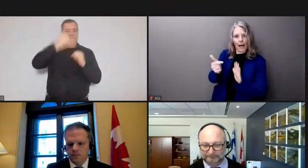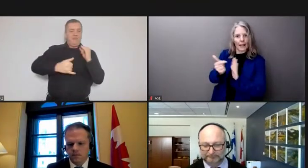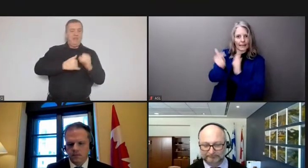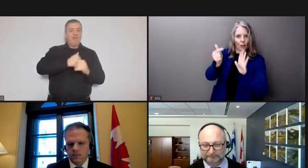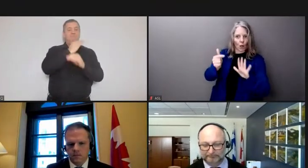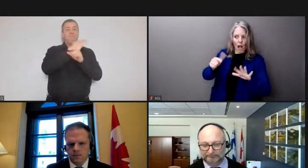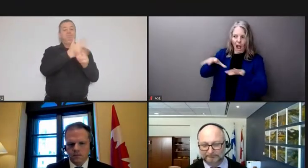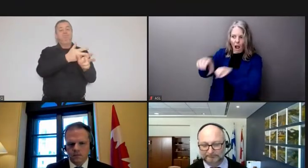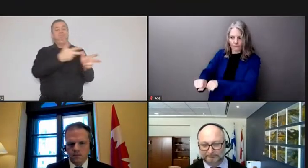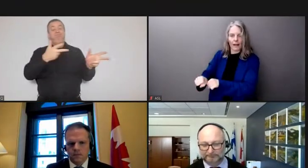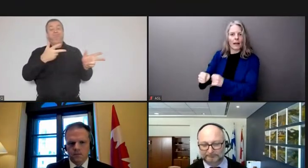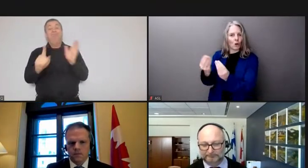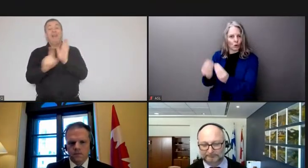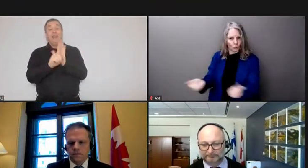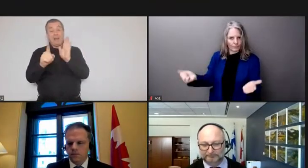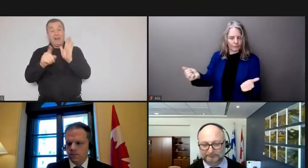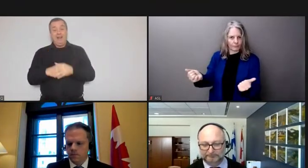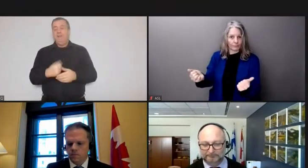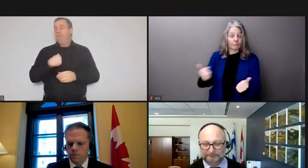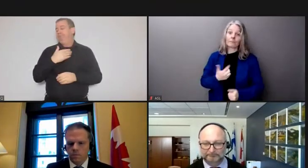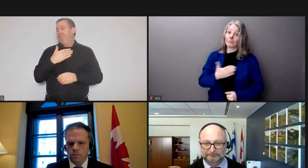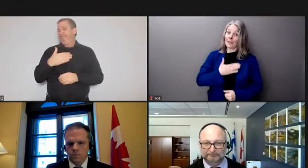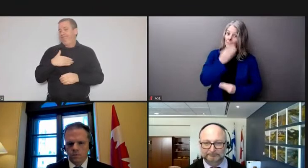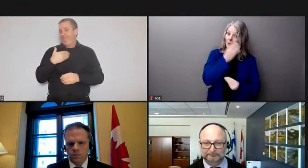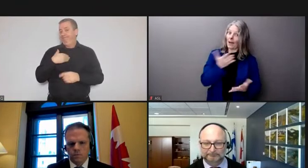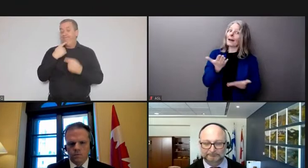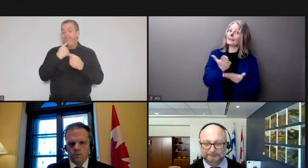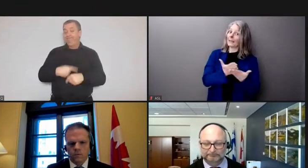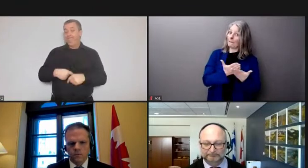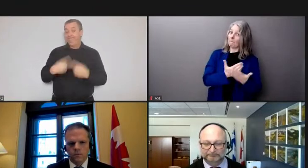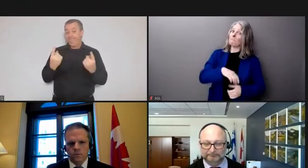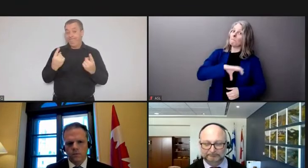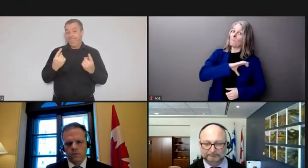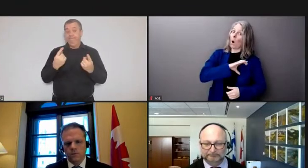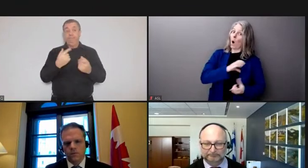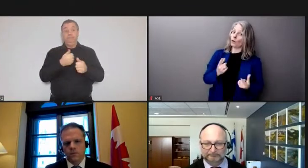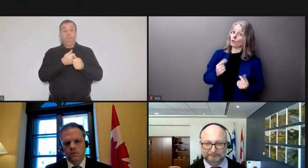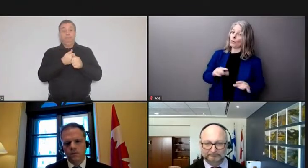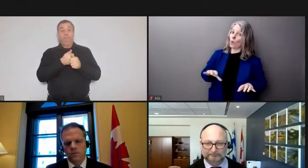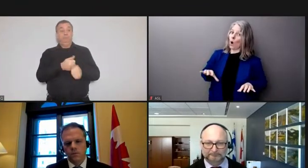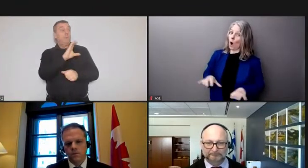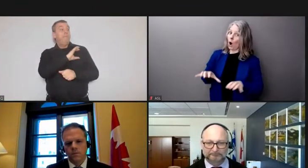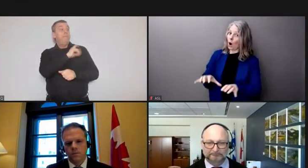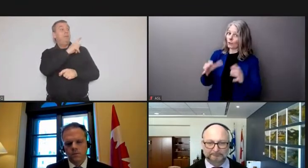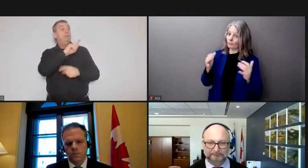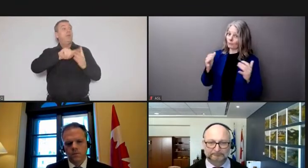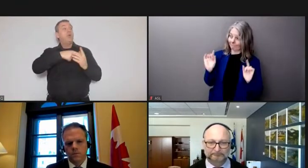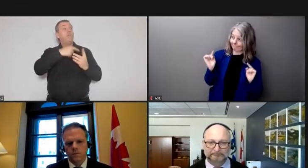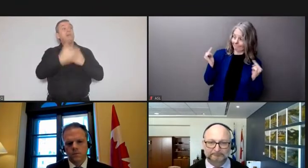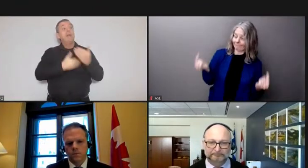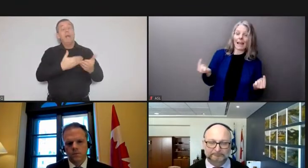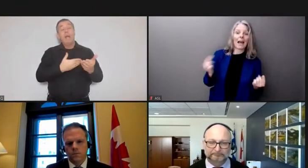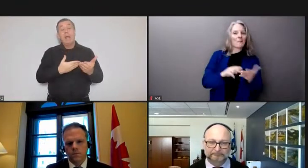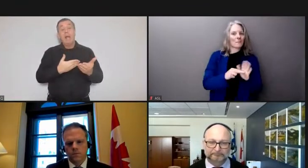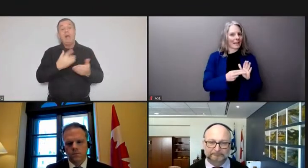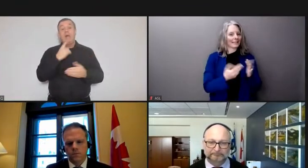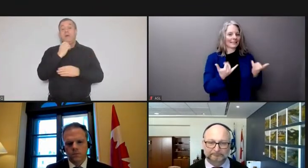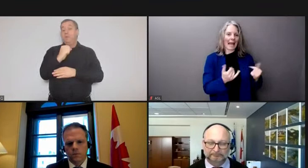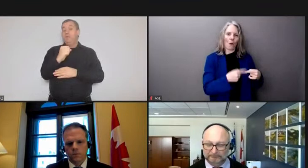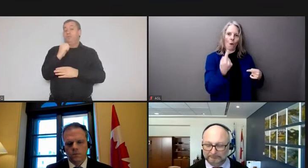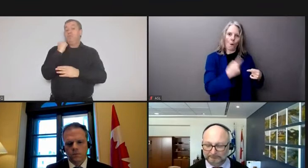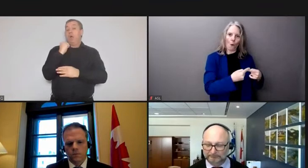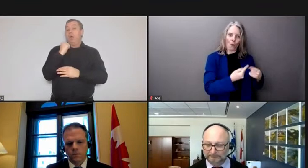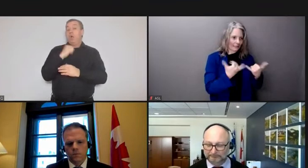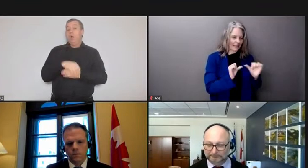following a number of enforcement operations taken by police all major ports of entry remain open for trade and